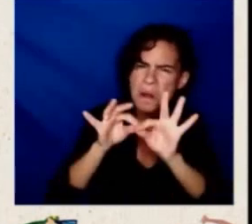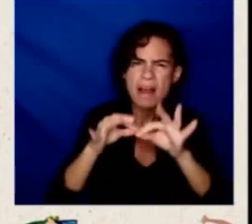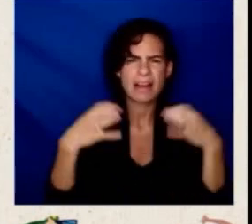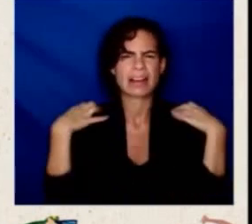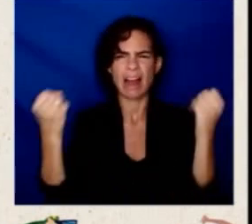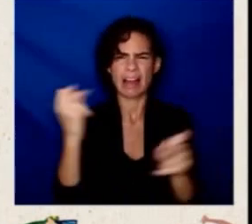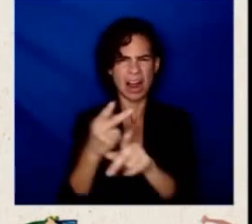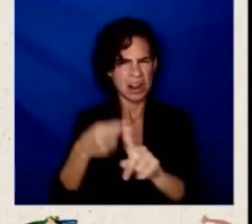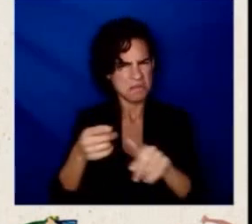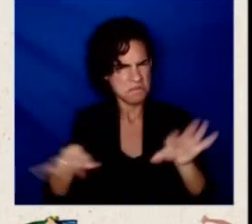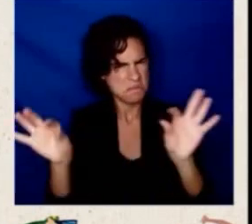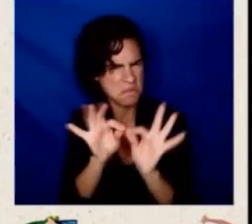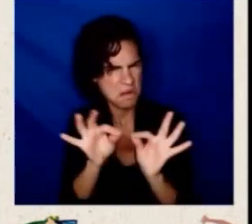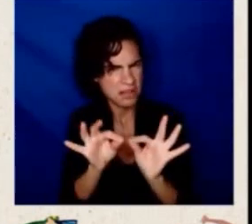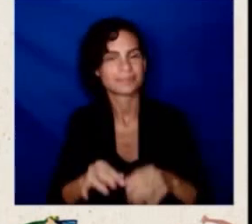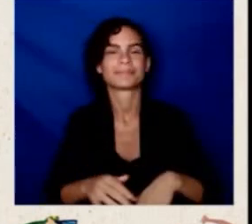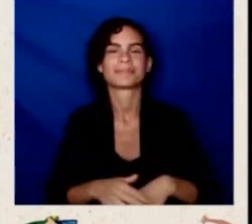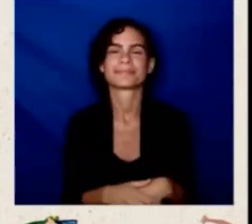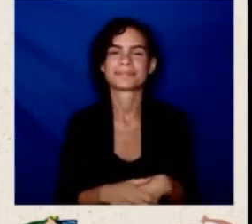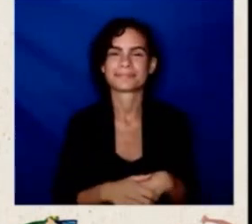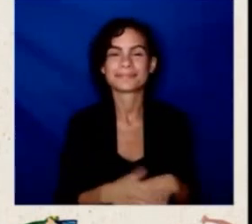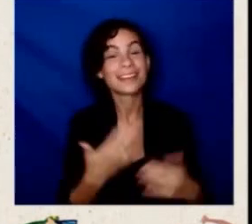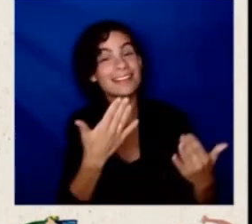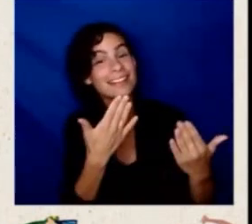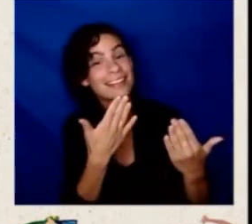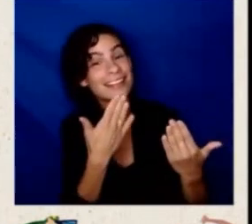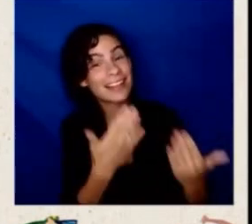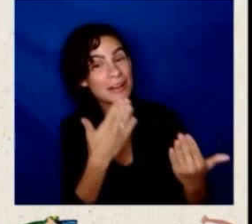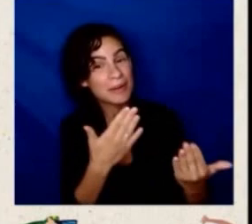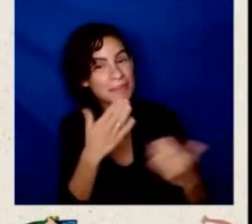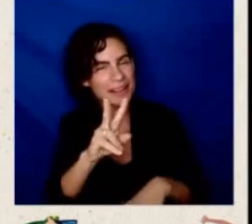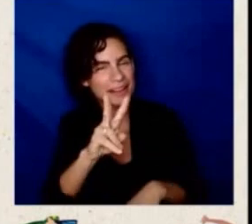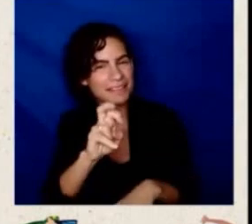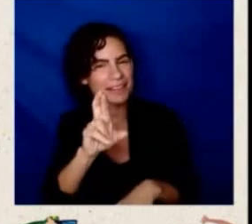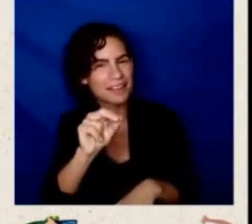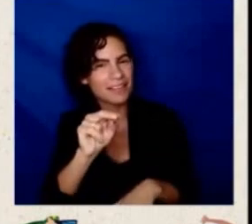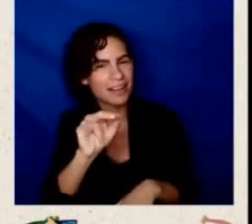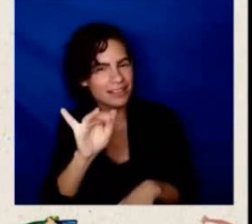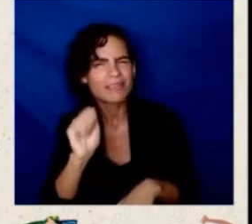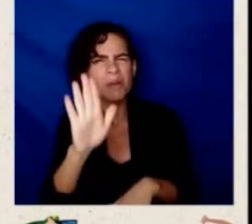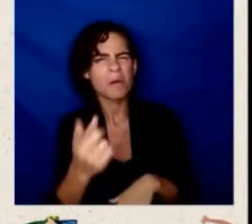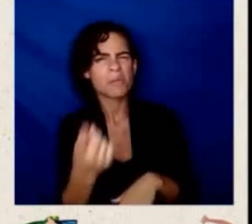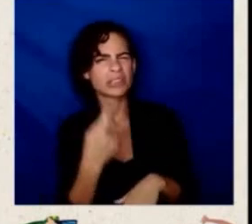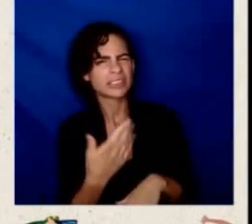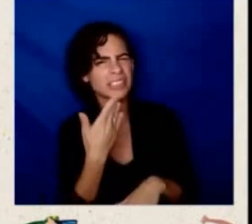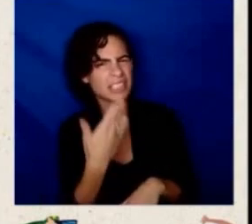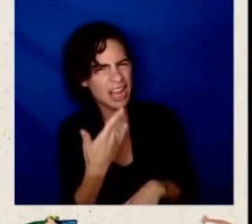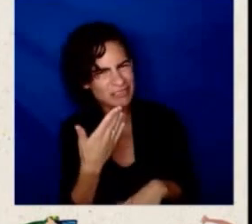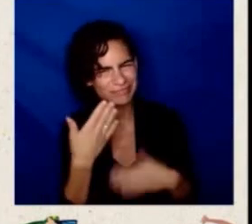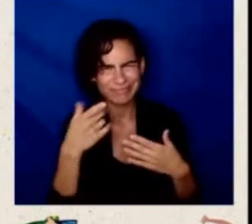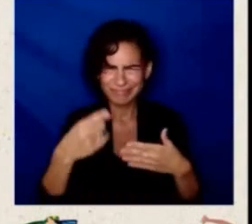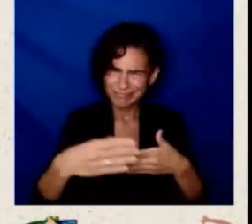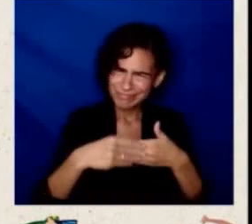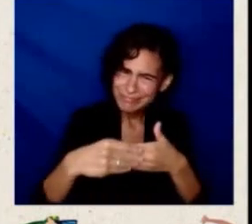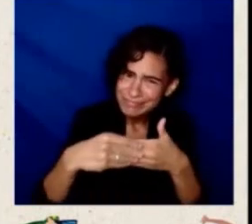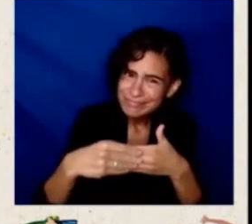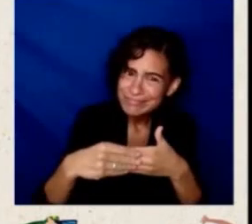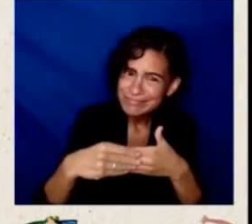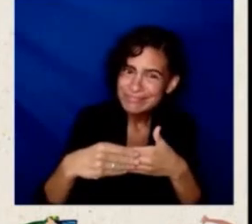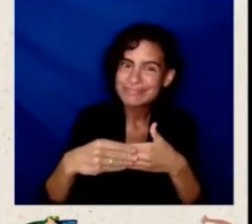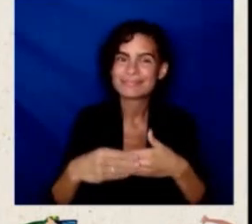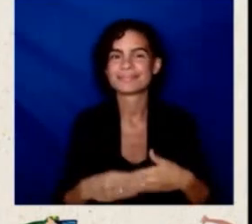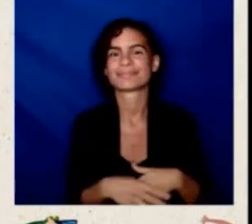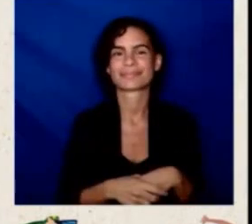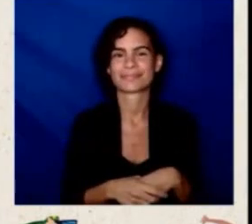Thank you so much for your question and your leadership. And I see that we are joined by Secretary Mayorkas as